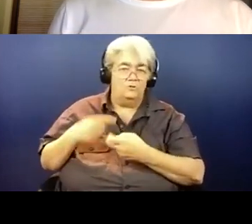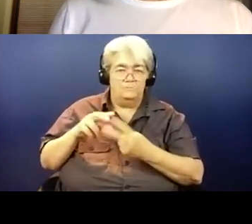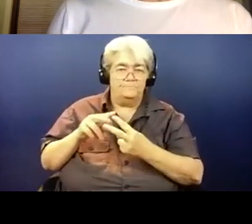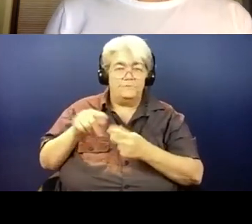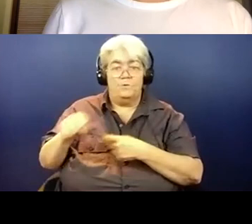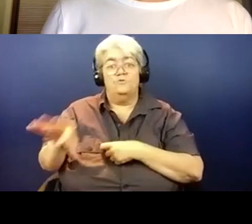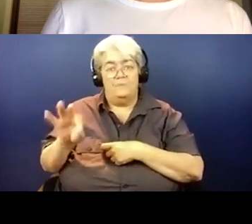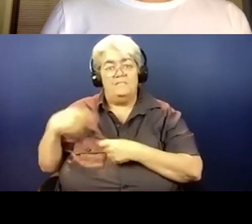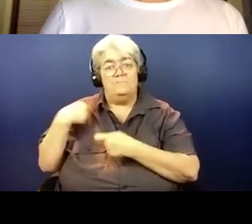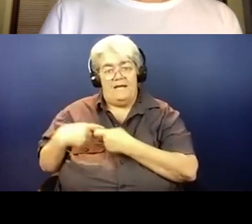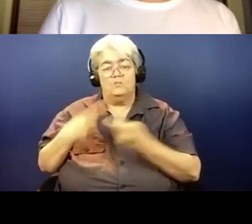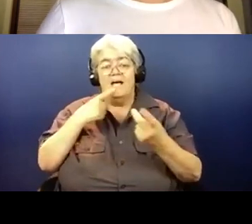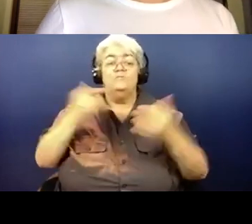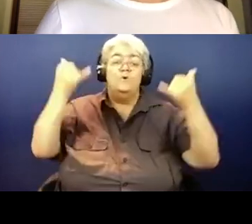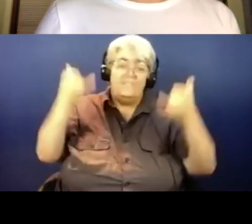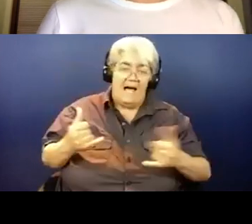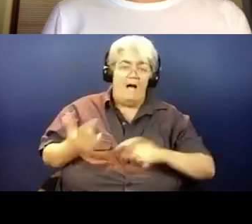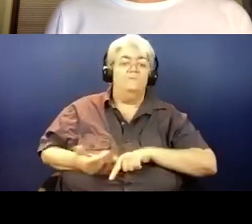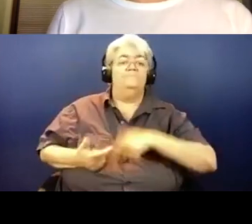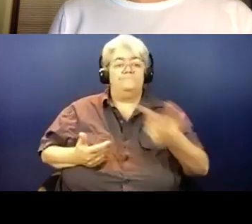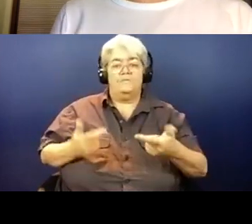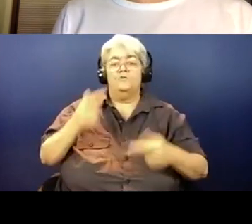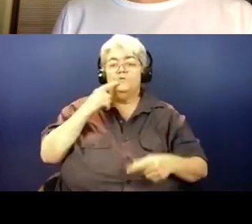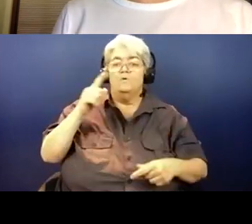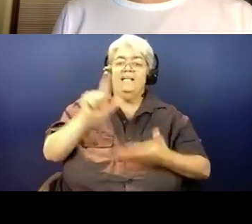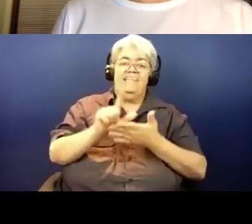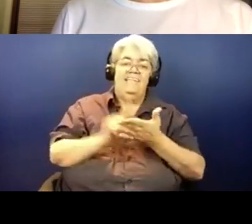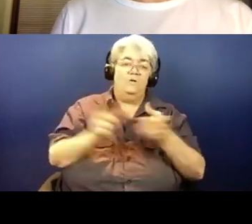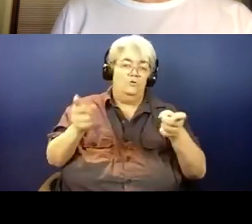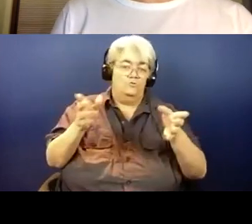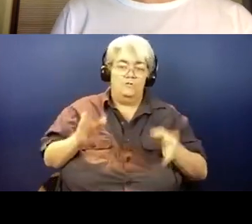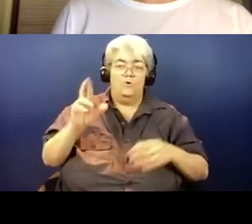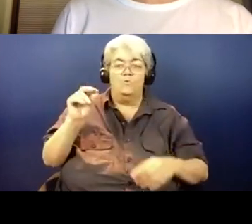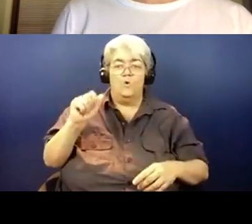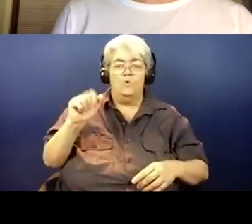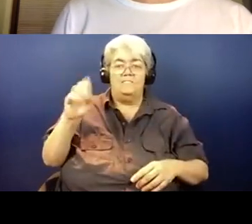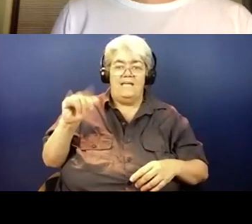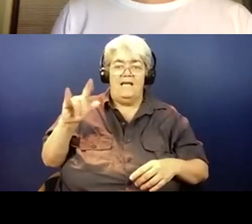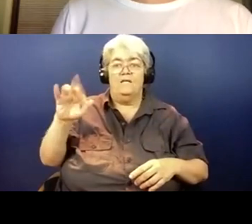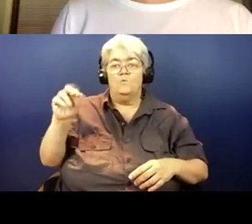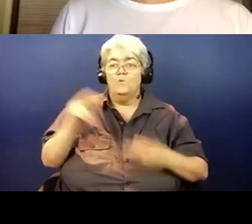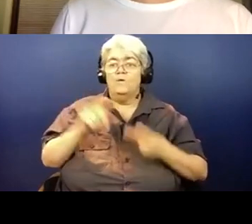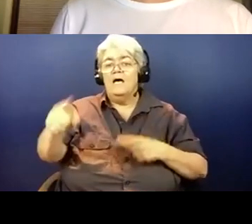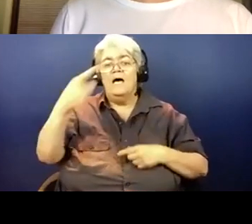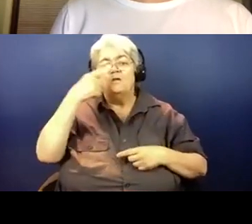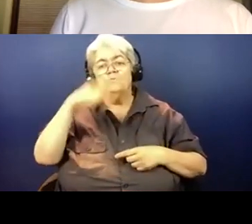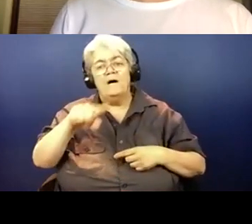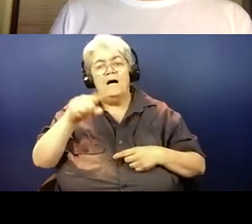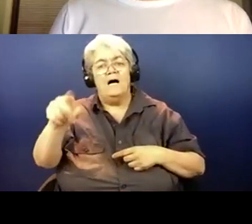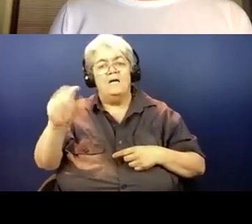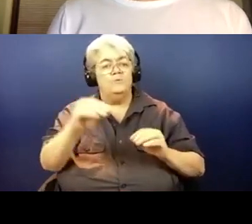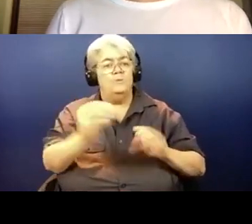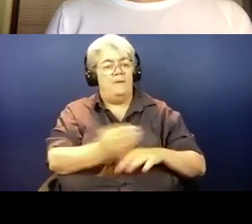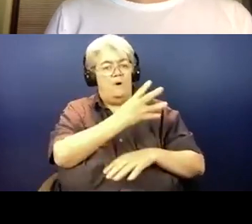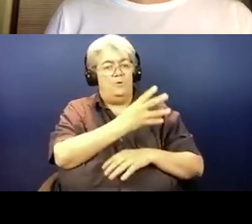So now, without further ado, I will pass it off to our legal director, Rose Daly. And will you put the PowerPoint